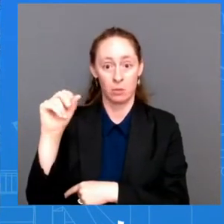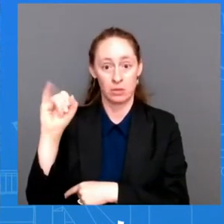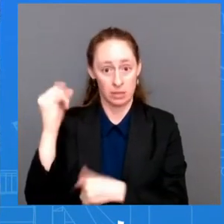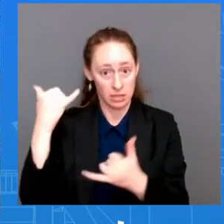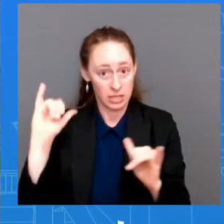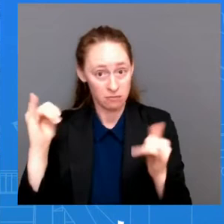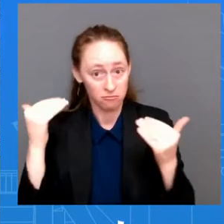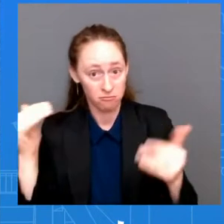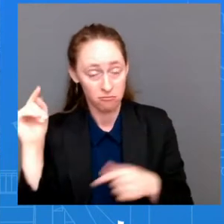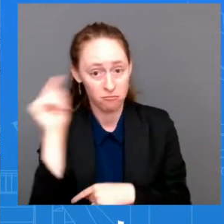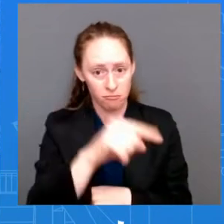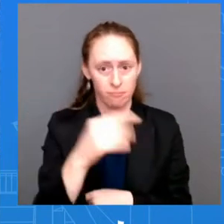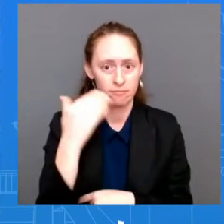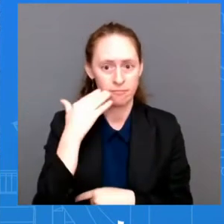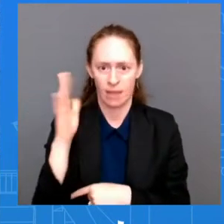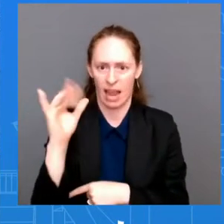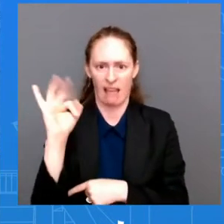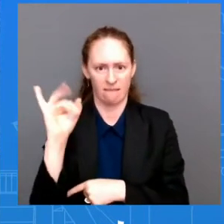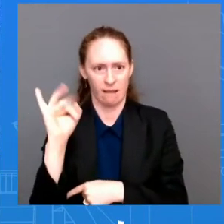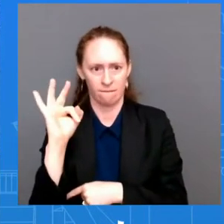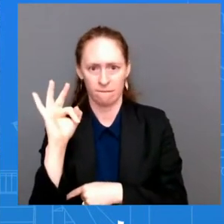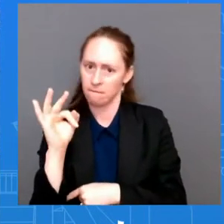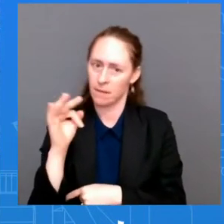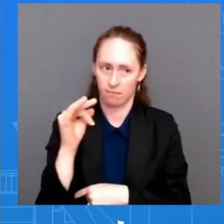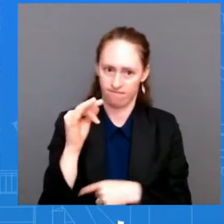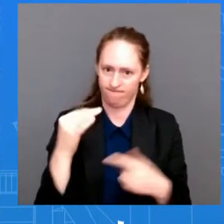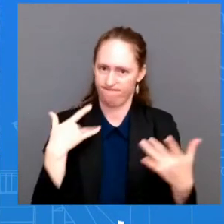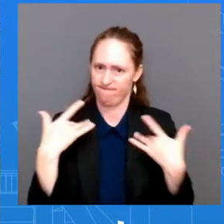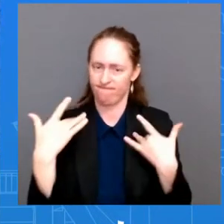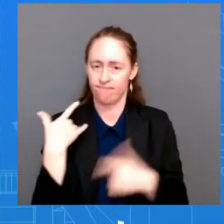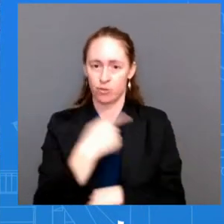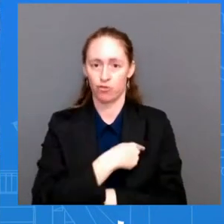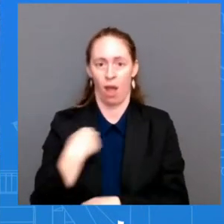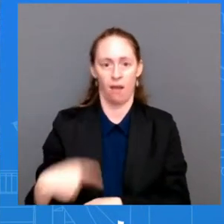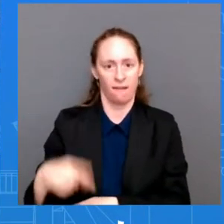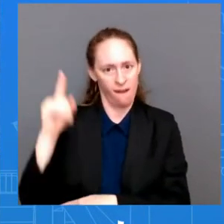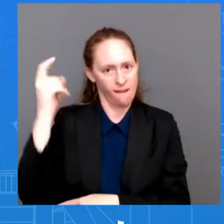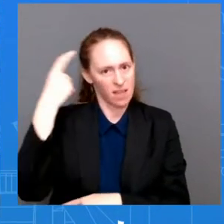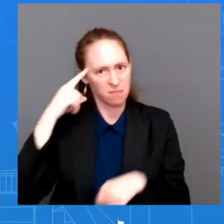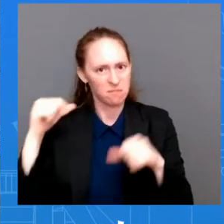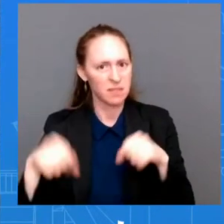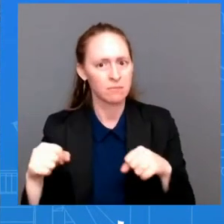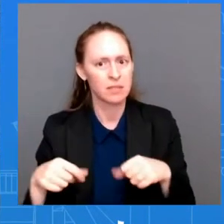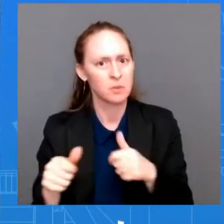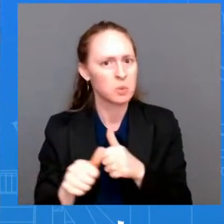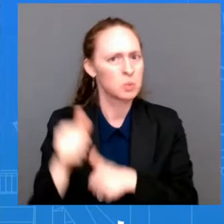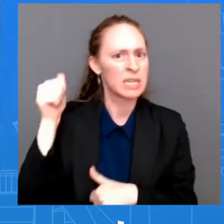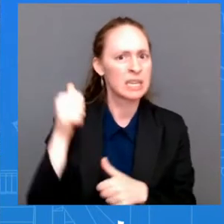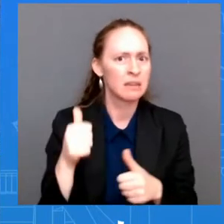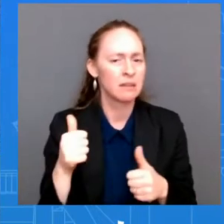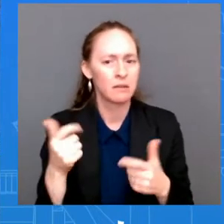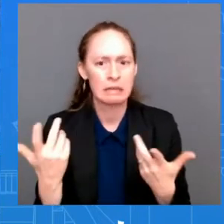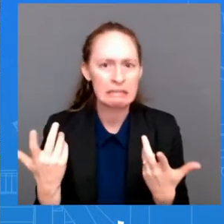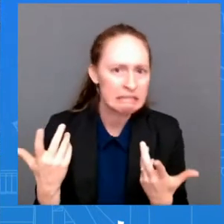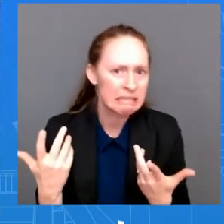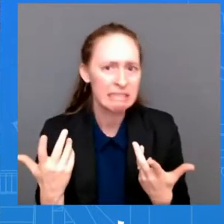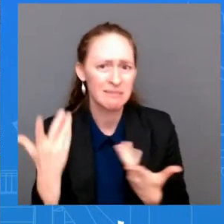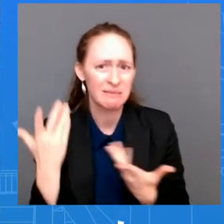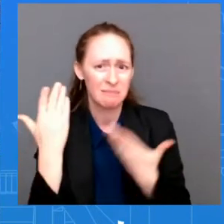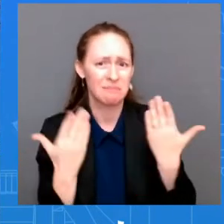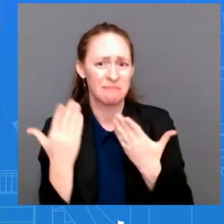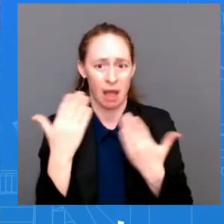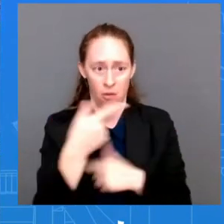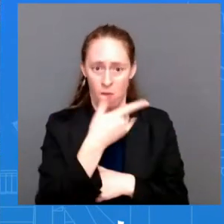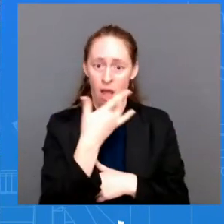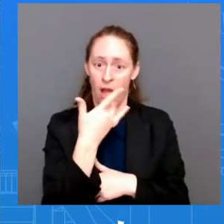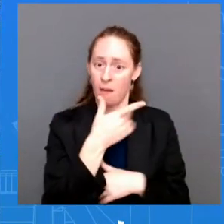have, should we take this as a sort of test of China's willingness to make good on some